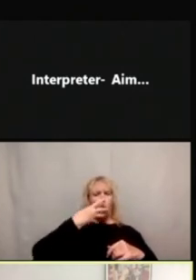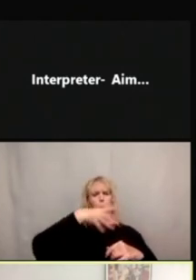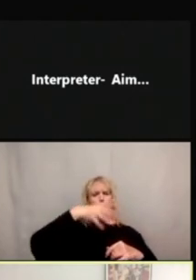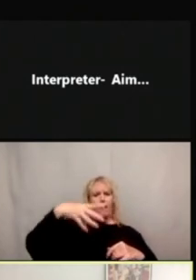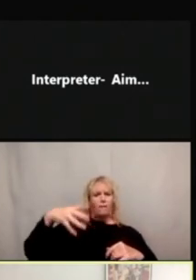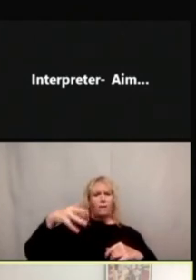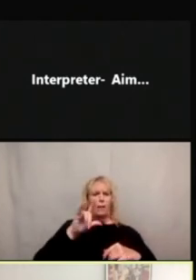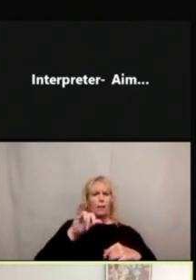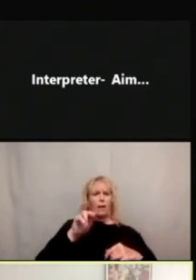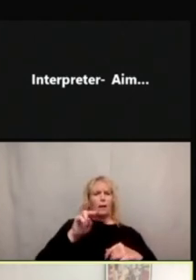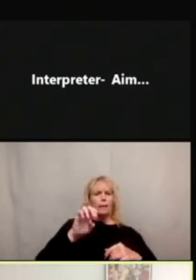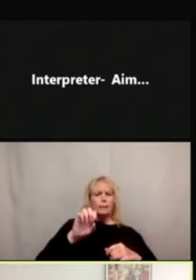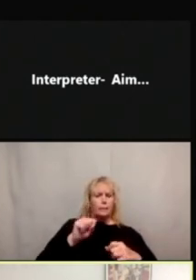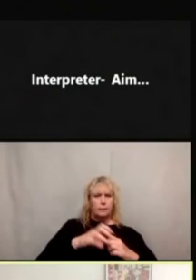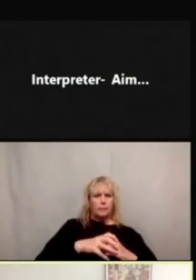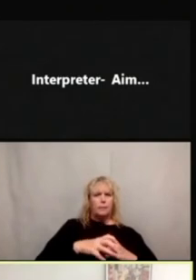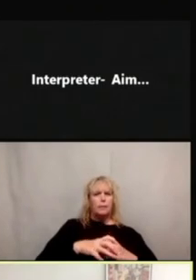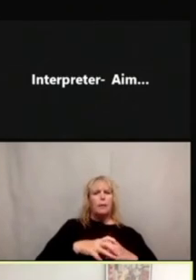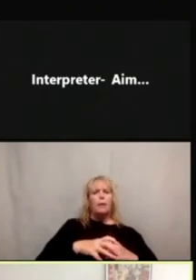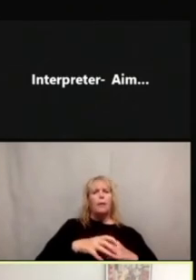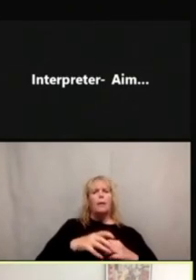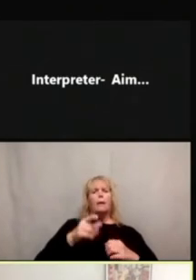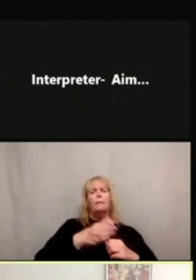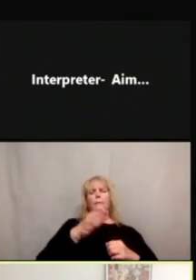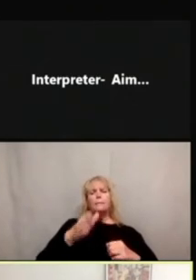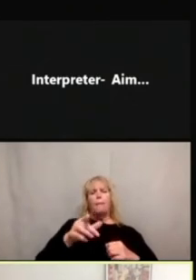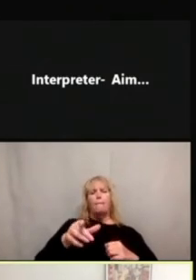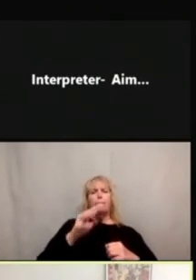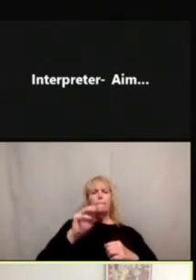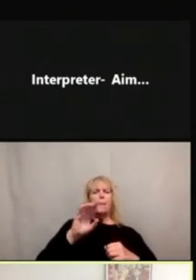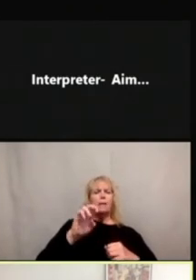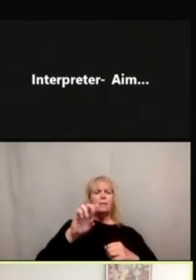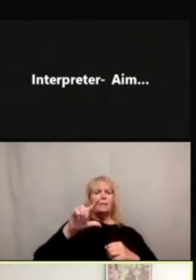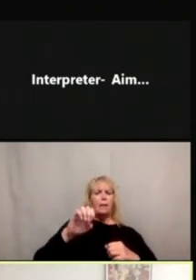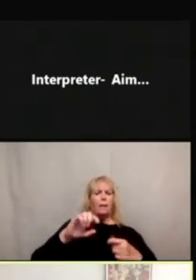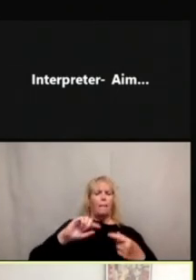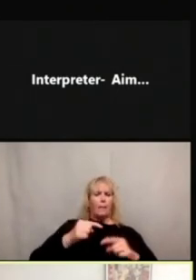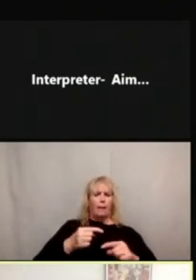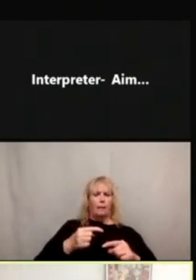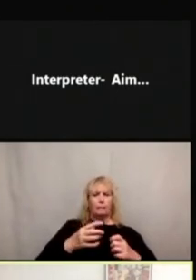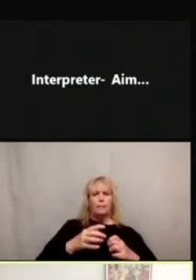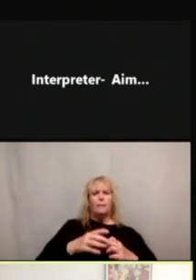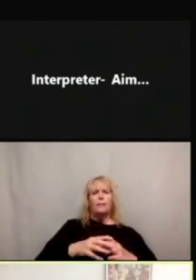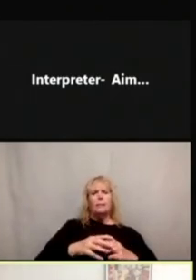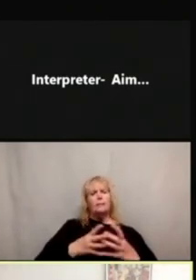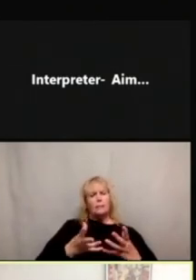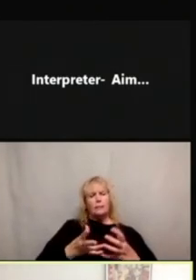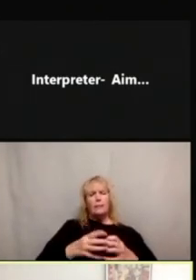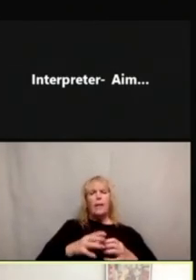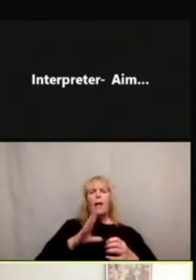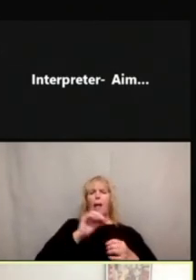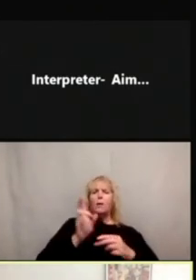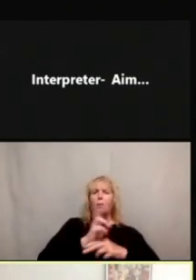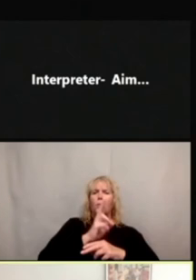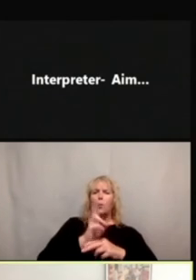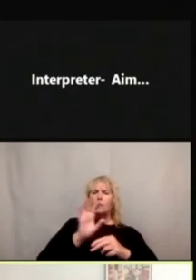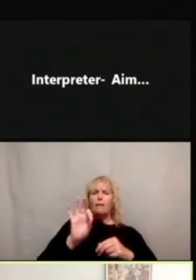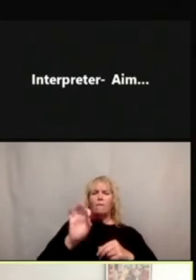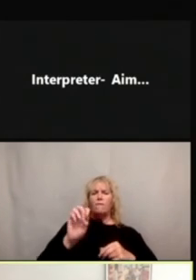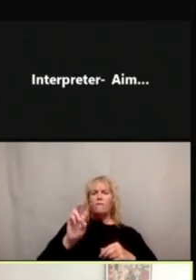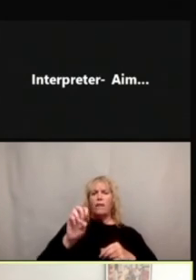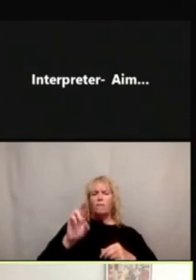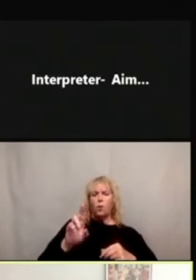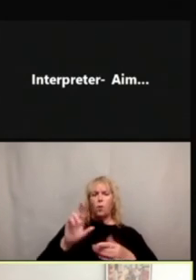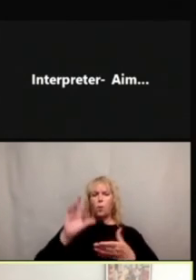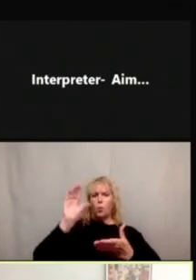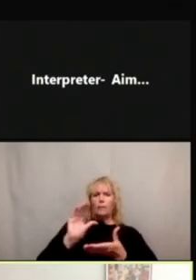confusing. Muscle pain was also confusing and then used a fever reducer. We found that that that one was a